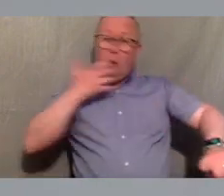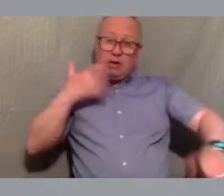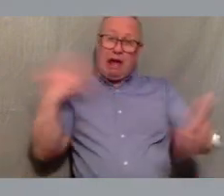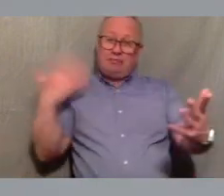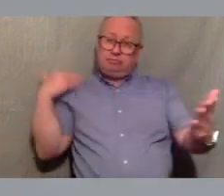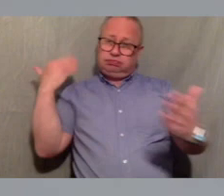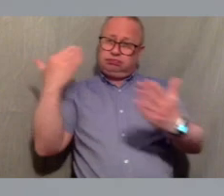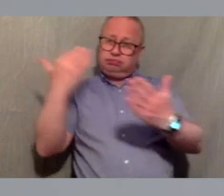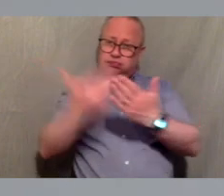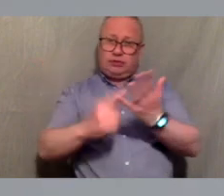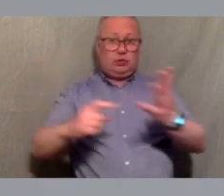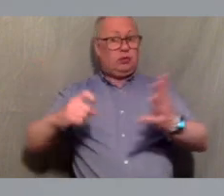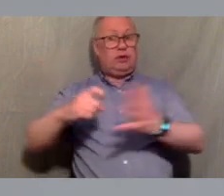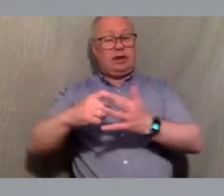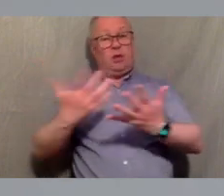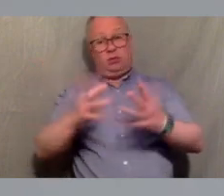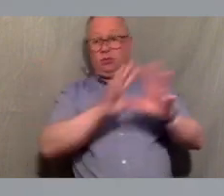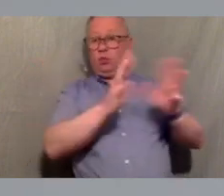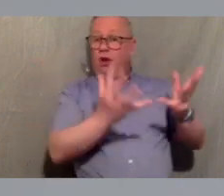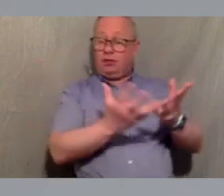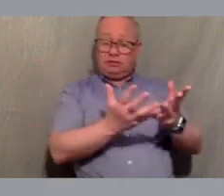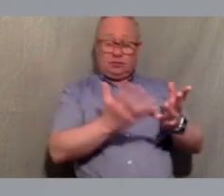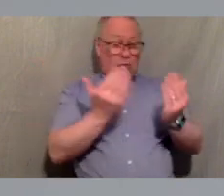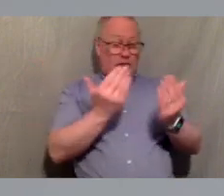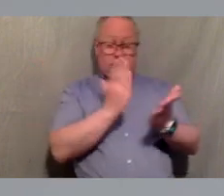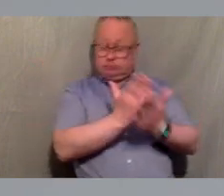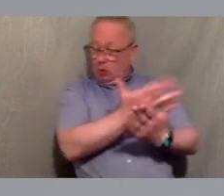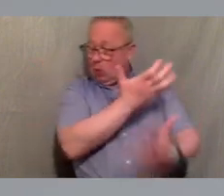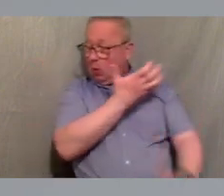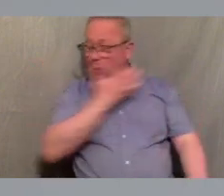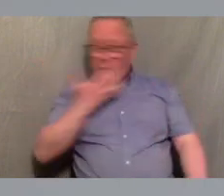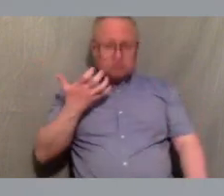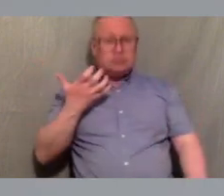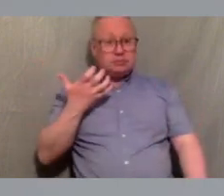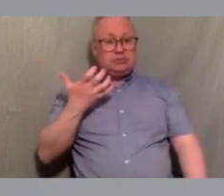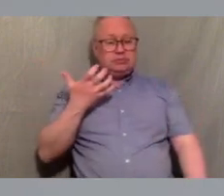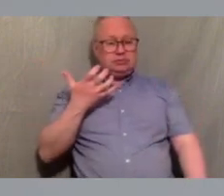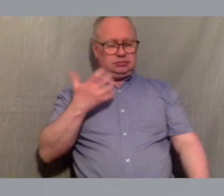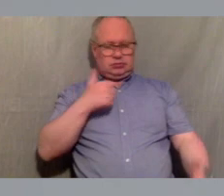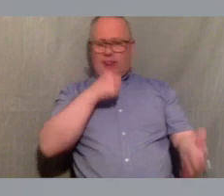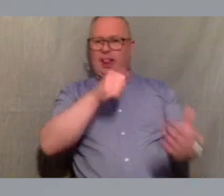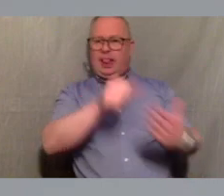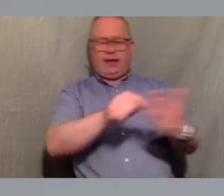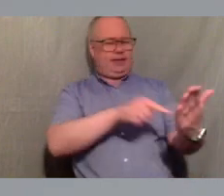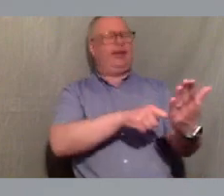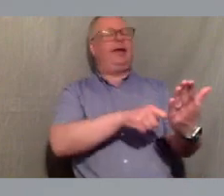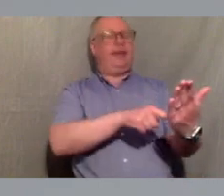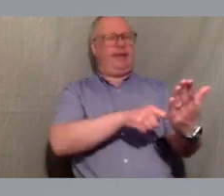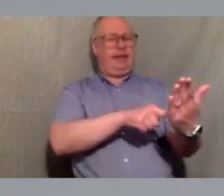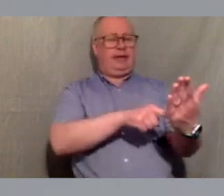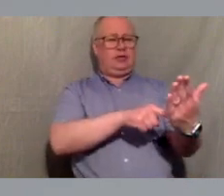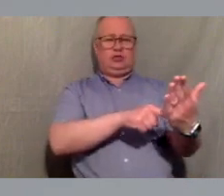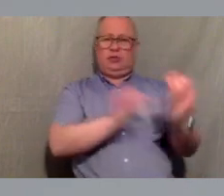uh so as you can see if you look at the letter it's really about responding to multiple crises